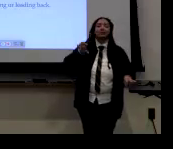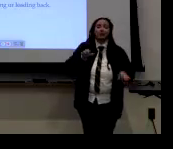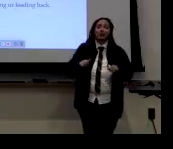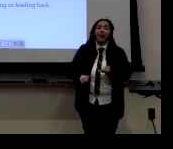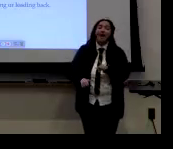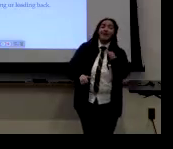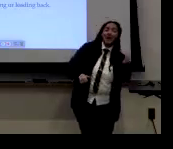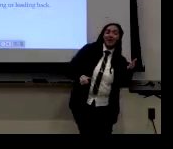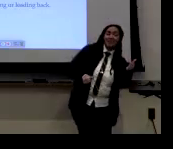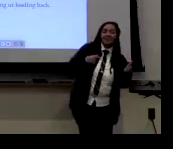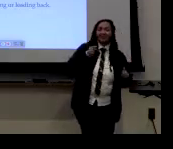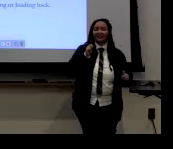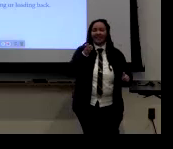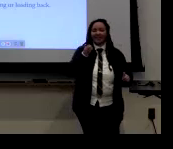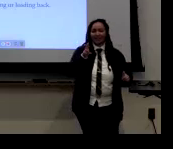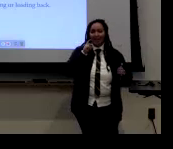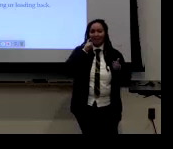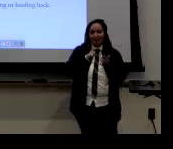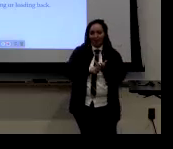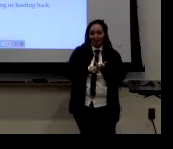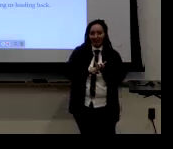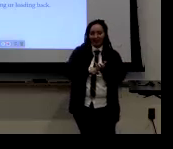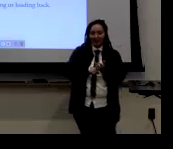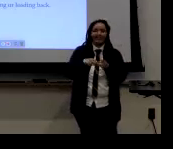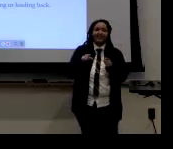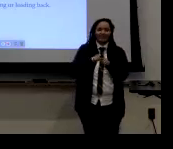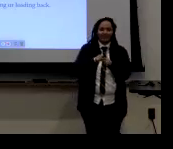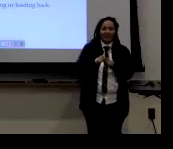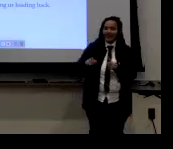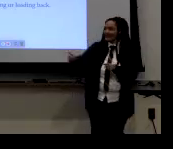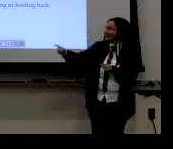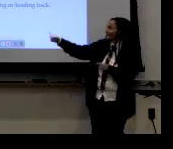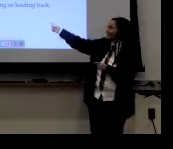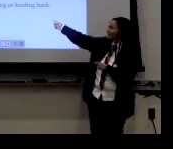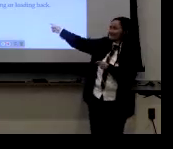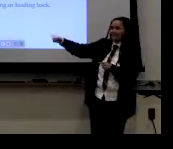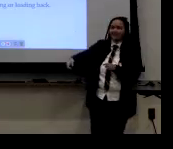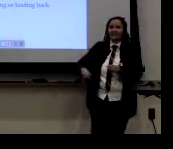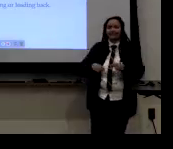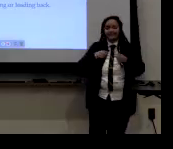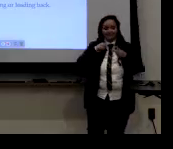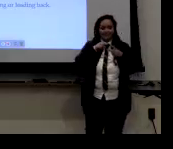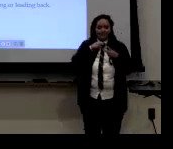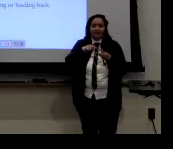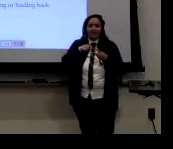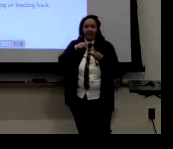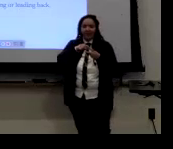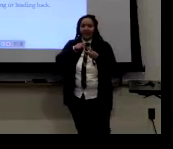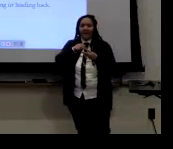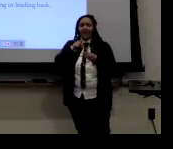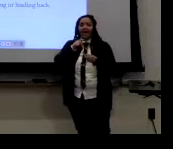an elbow raise, they usually, um, you could find other gender markings in that video.